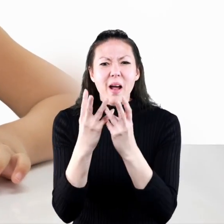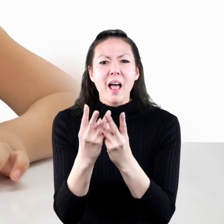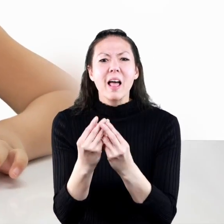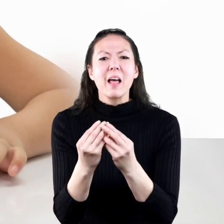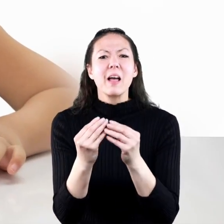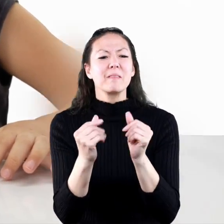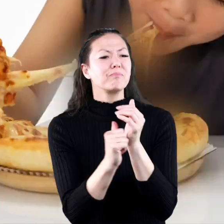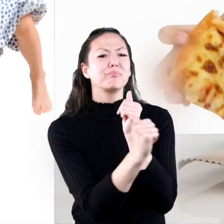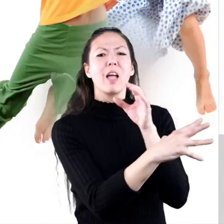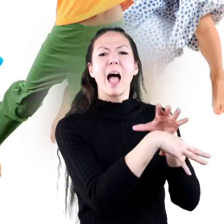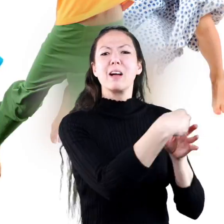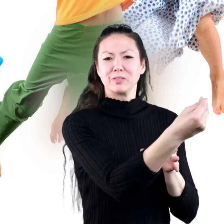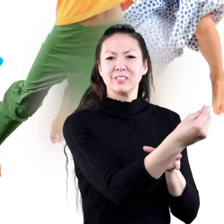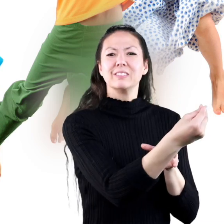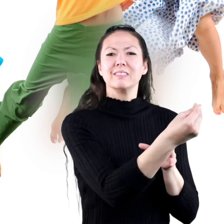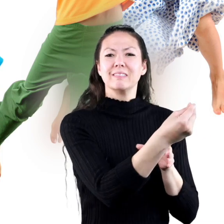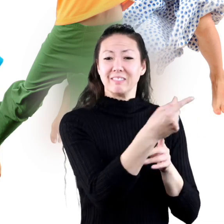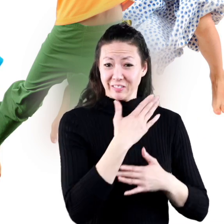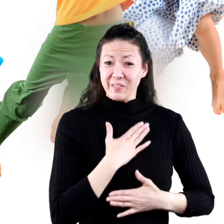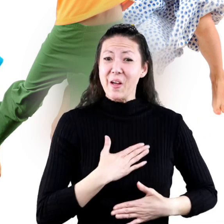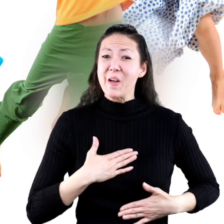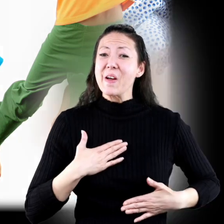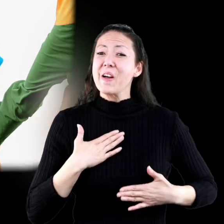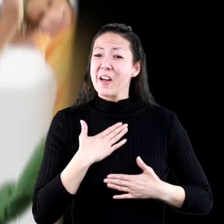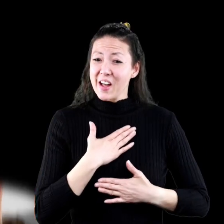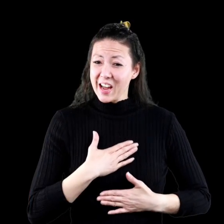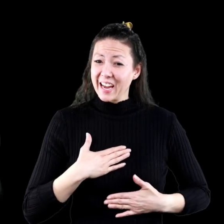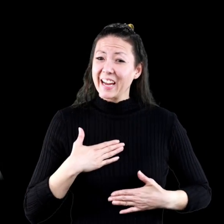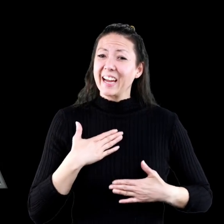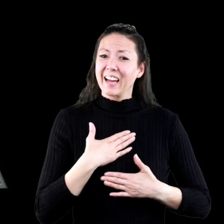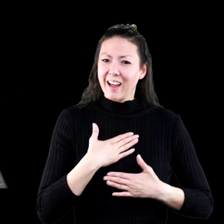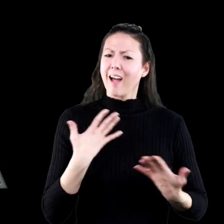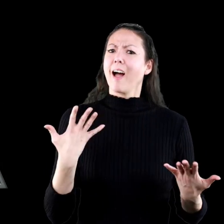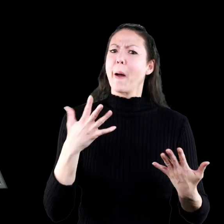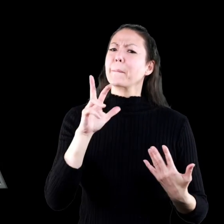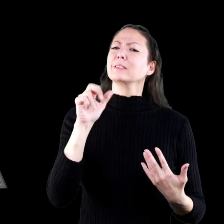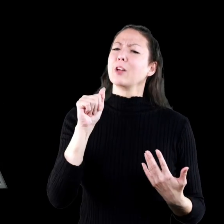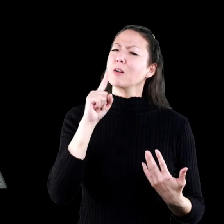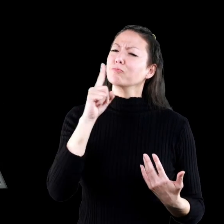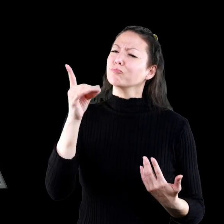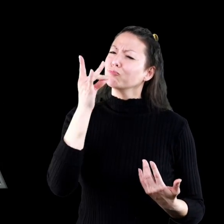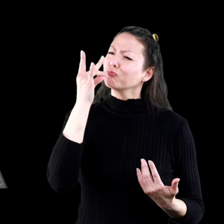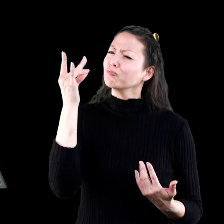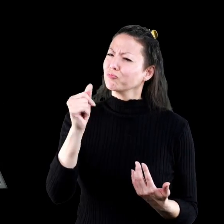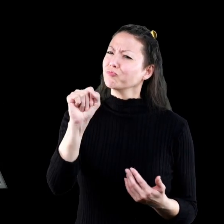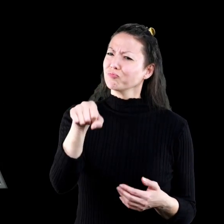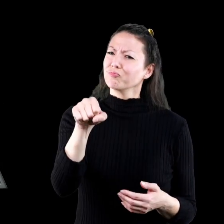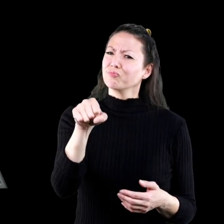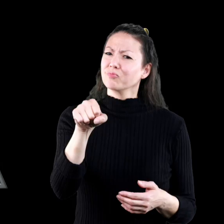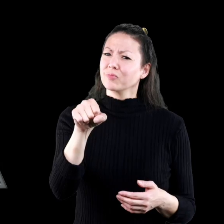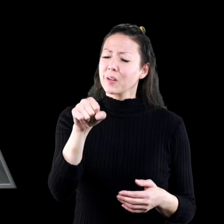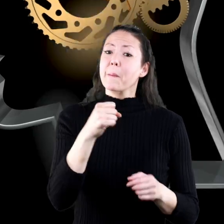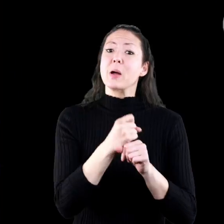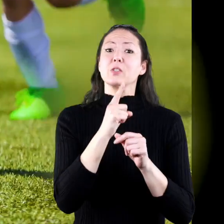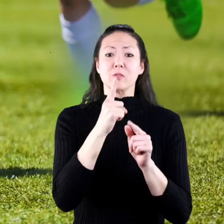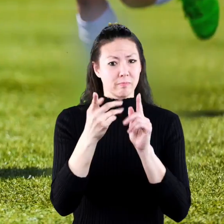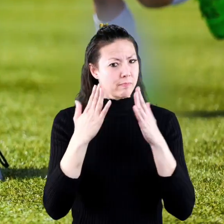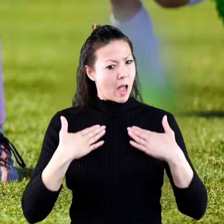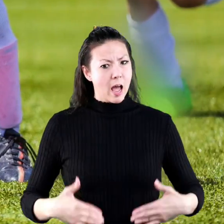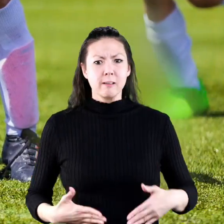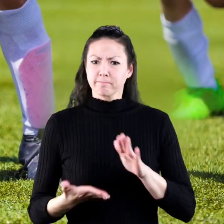through your digestive system. I think you enjoyed it. Pizza is great occasionally. However,